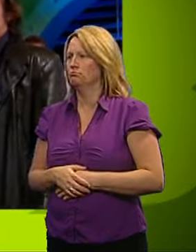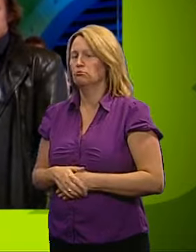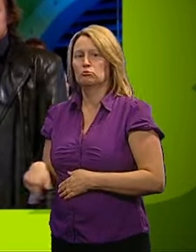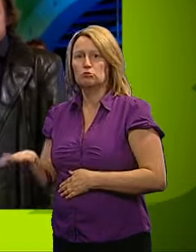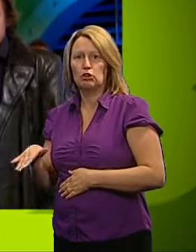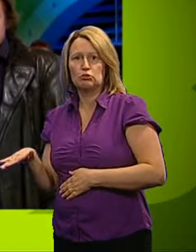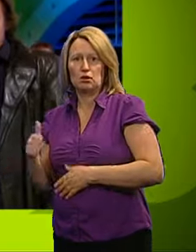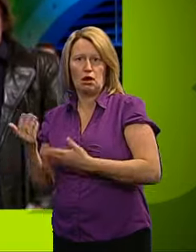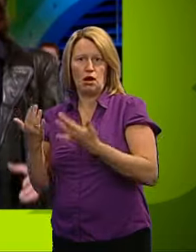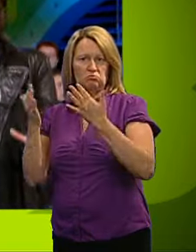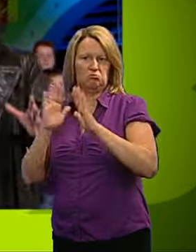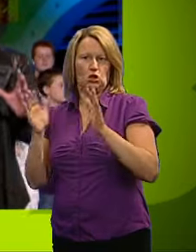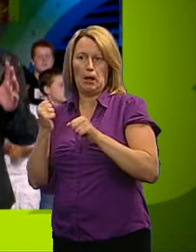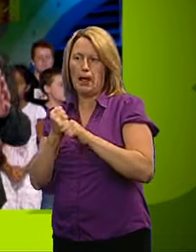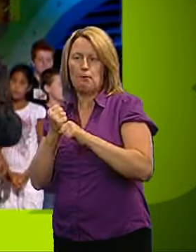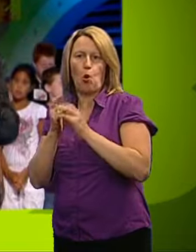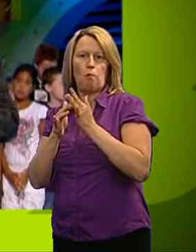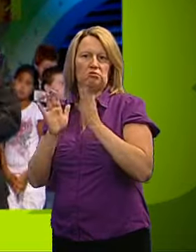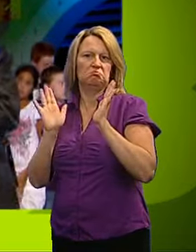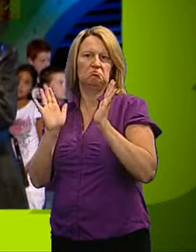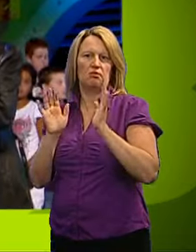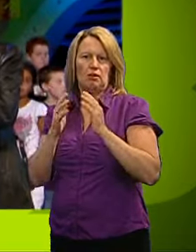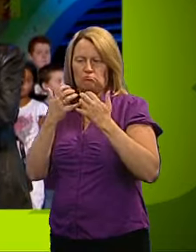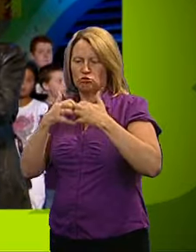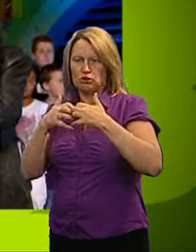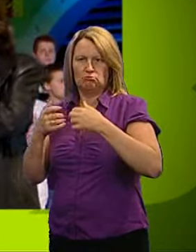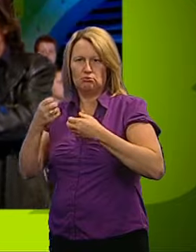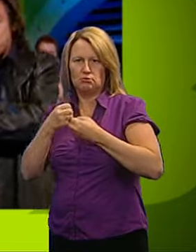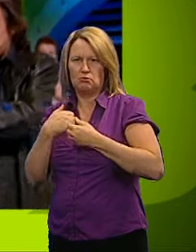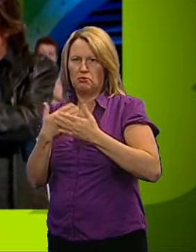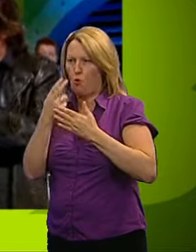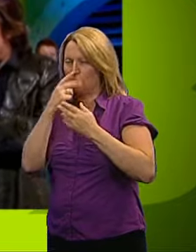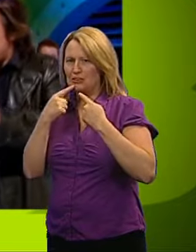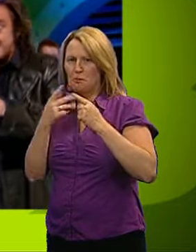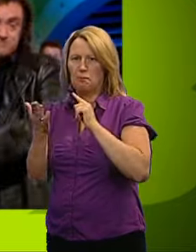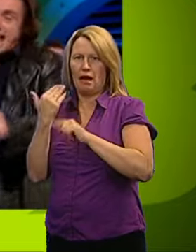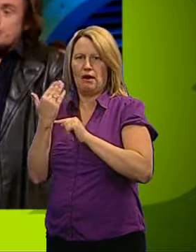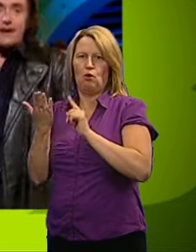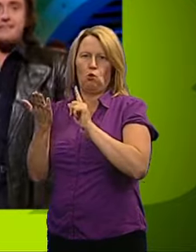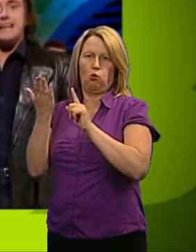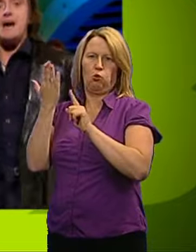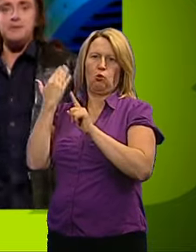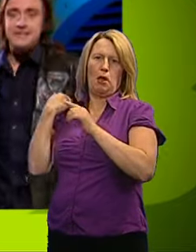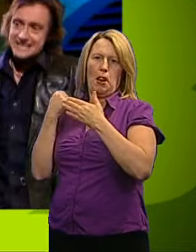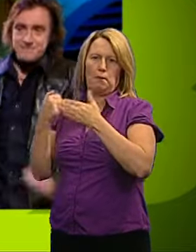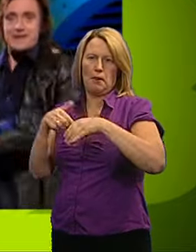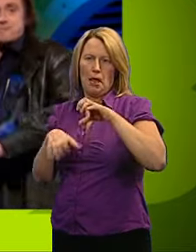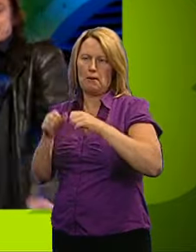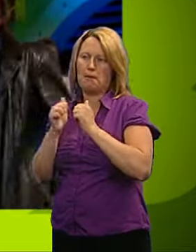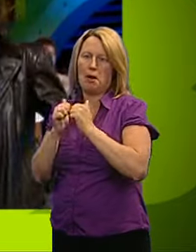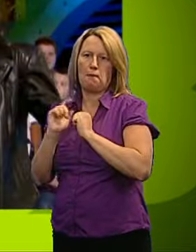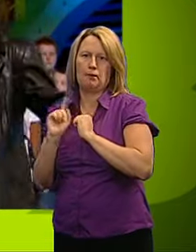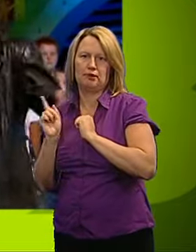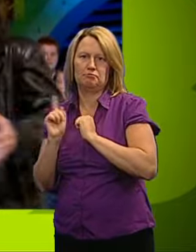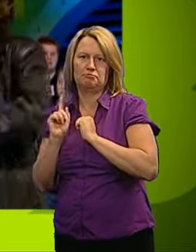Or gnomes. So I invented a time machine to bring my old science teacher back from school through time to help out in the lab and keep me